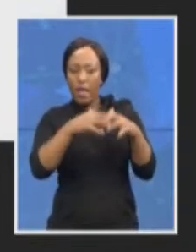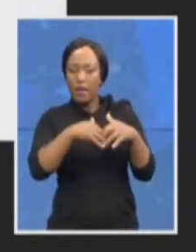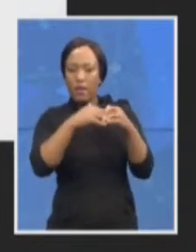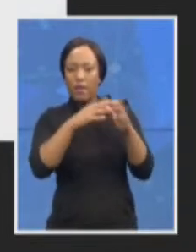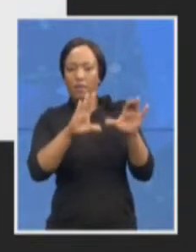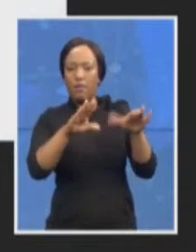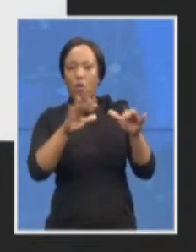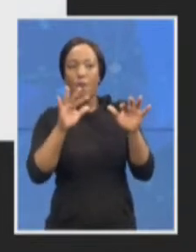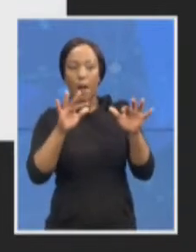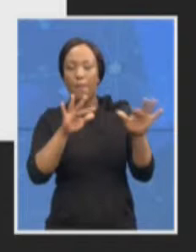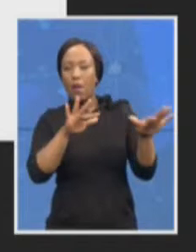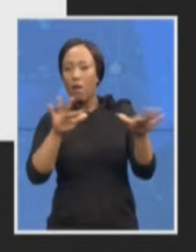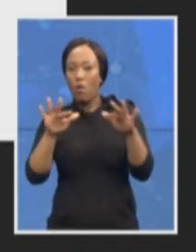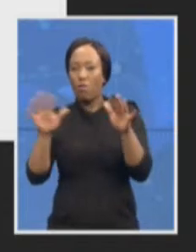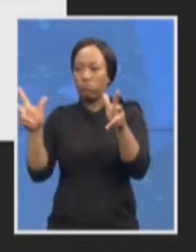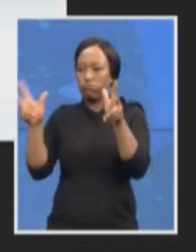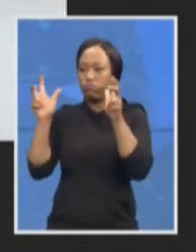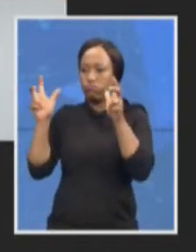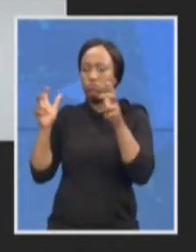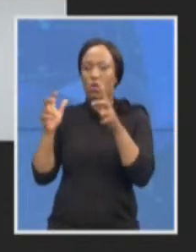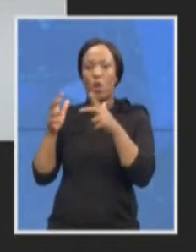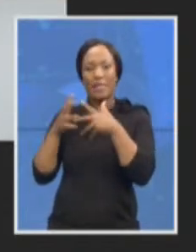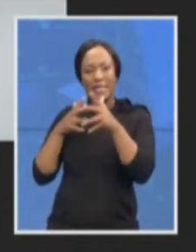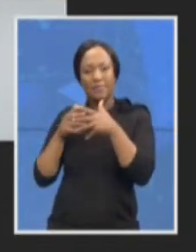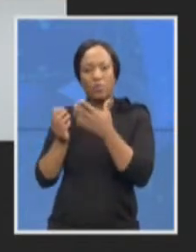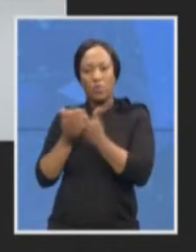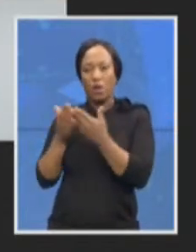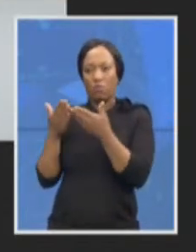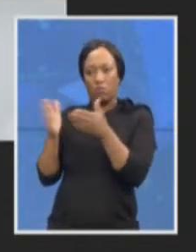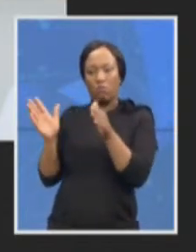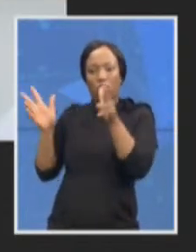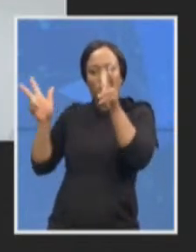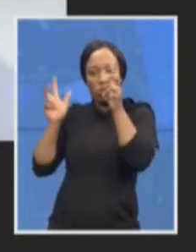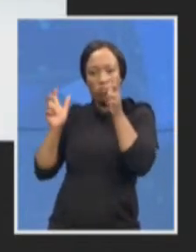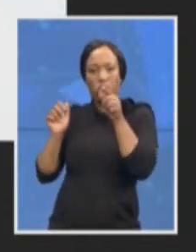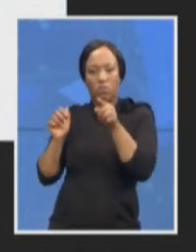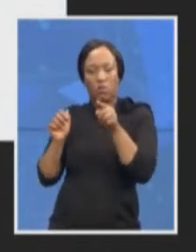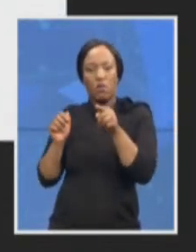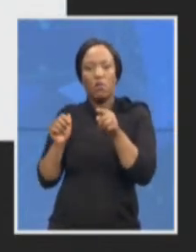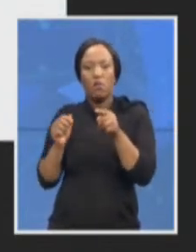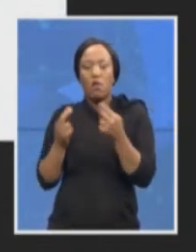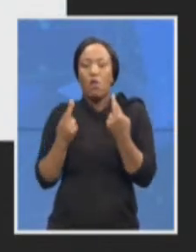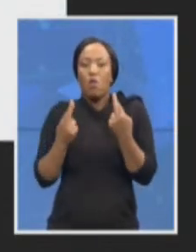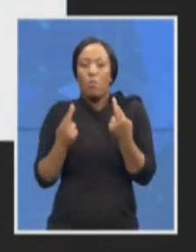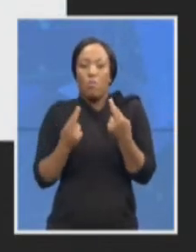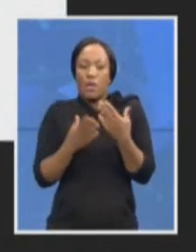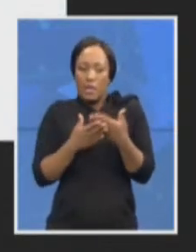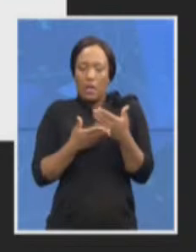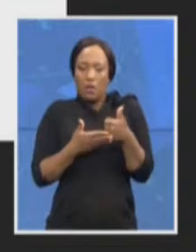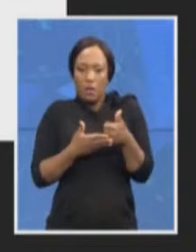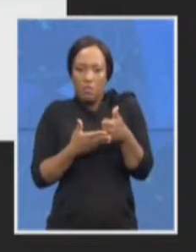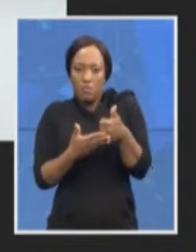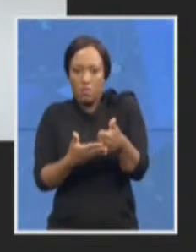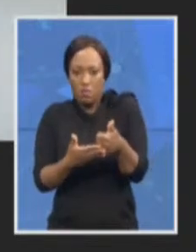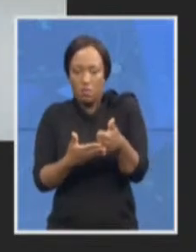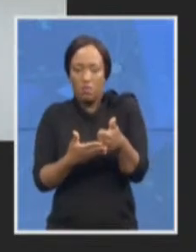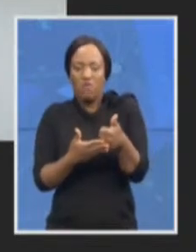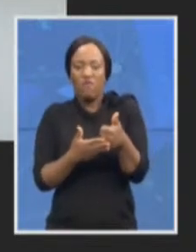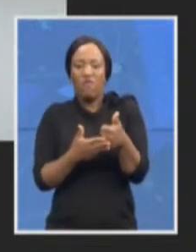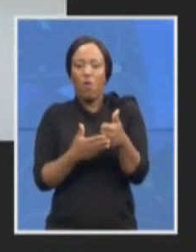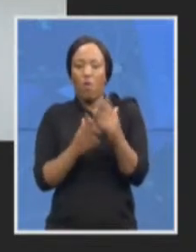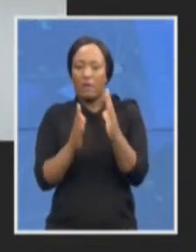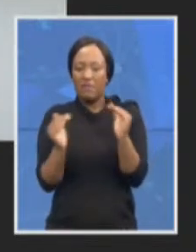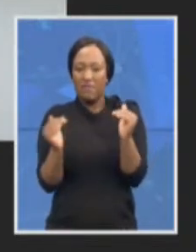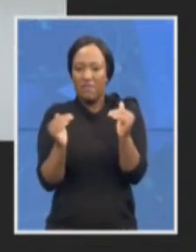and that hopefully there's also it helps with bringing justice and an understanding of what